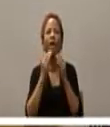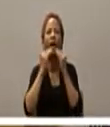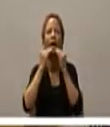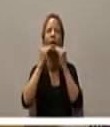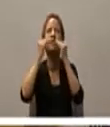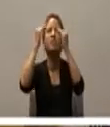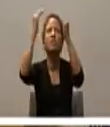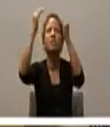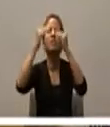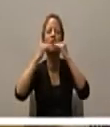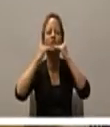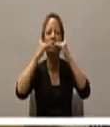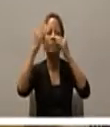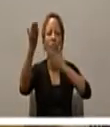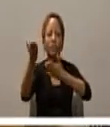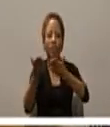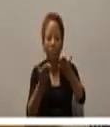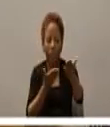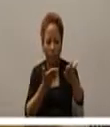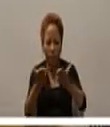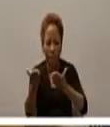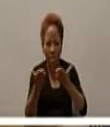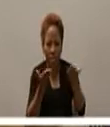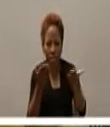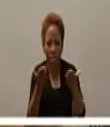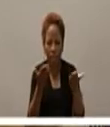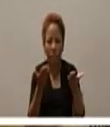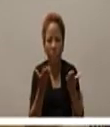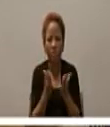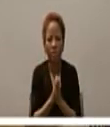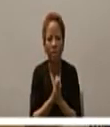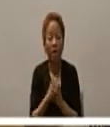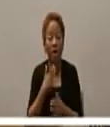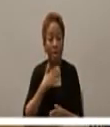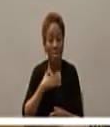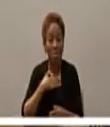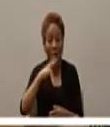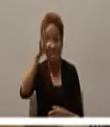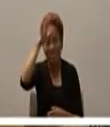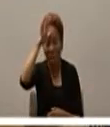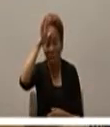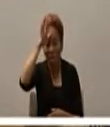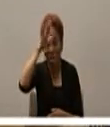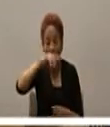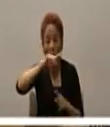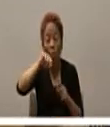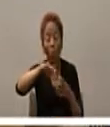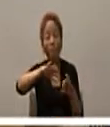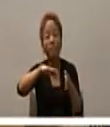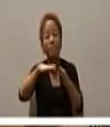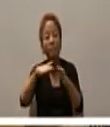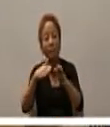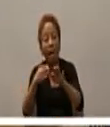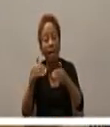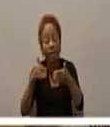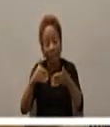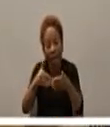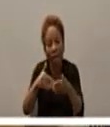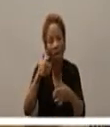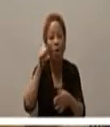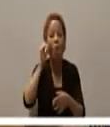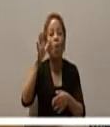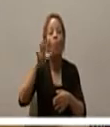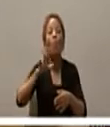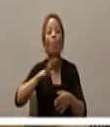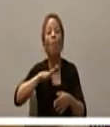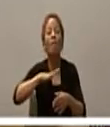cared for my dad as he was in in the last months of his life and everybody